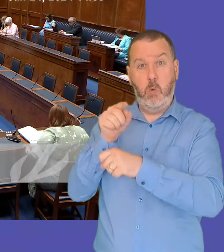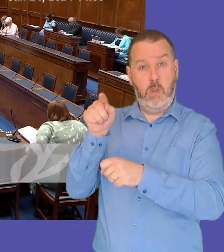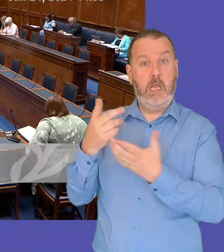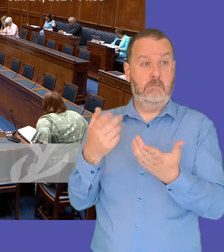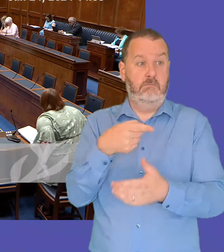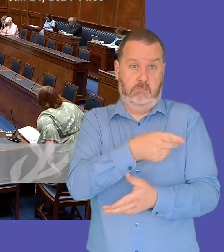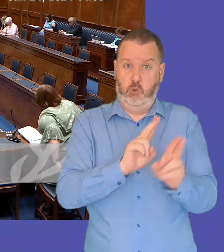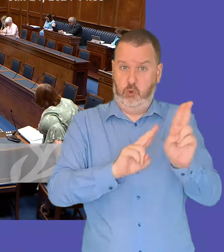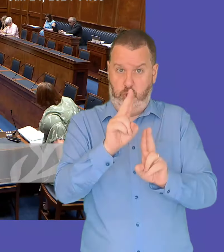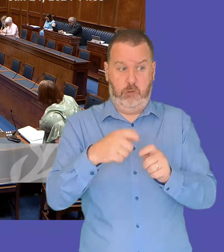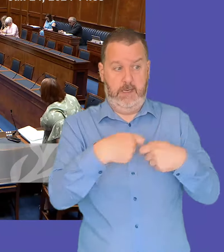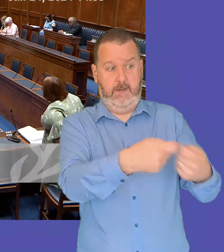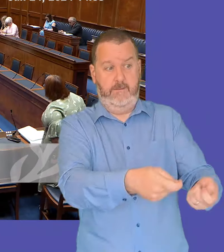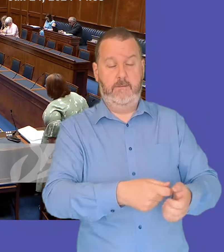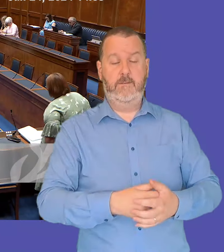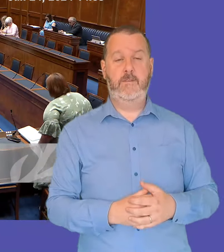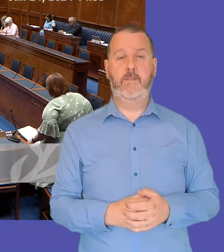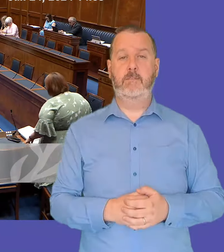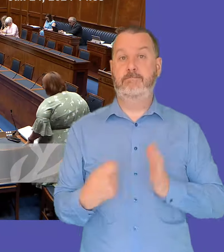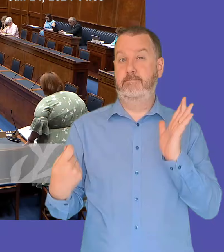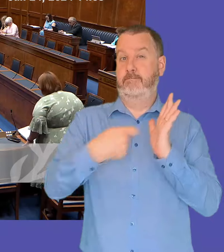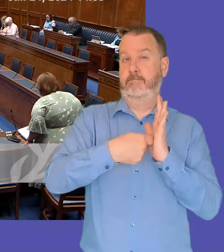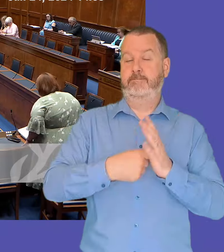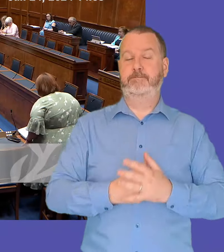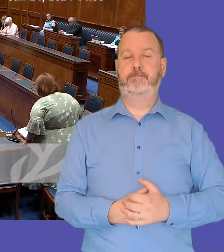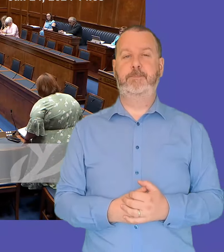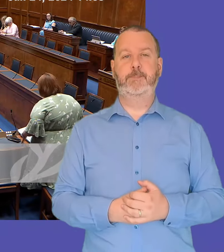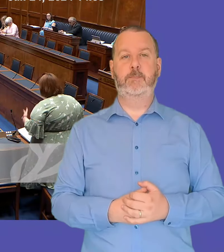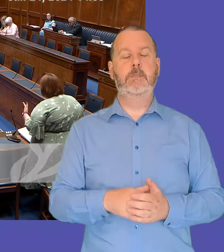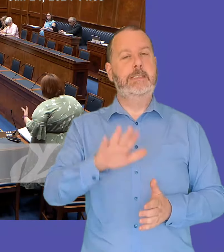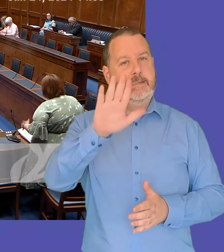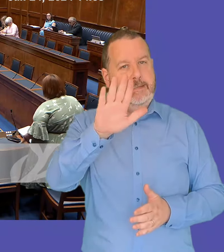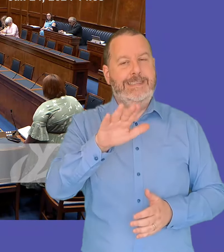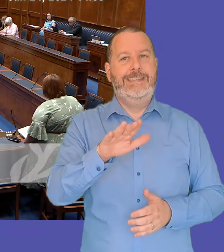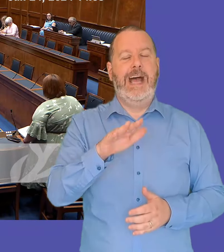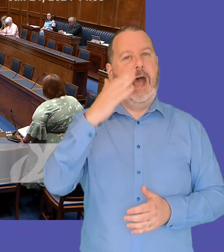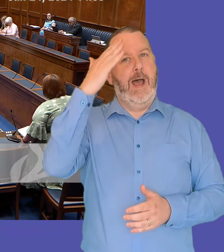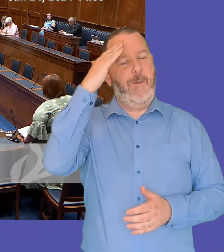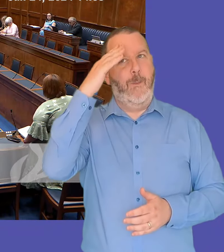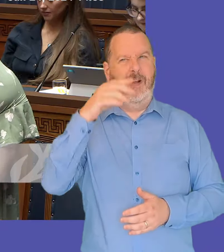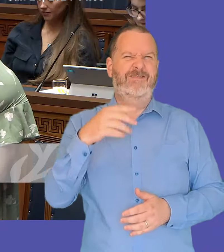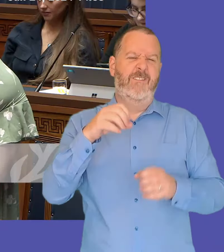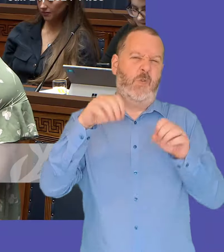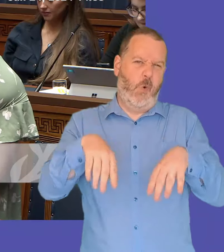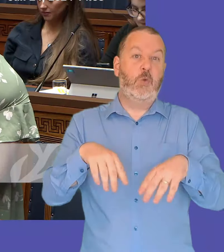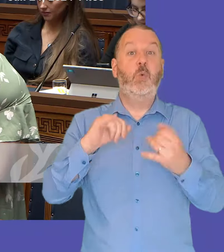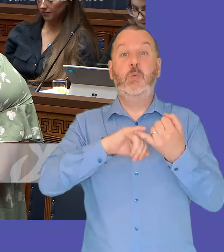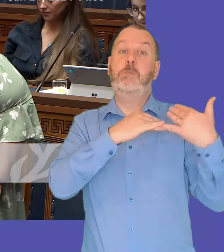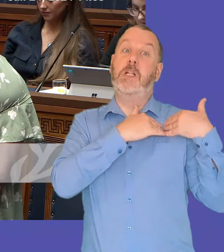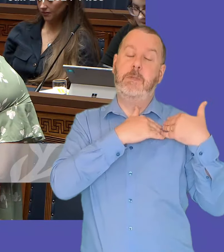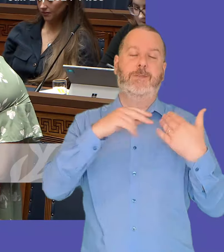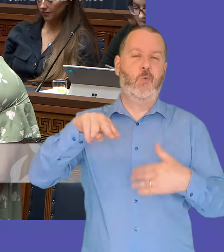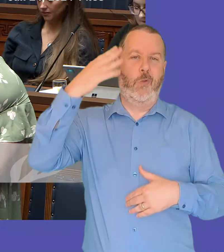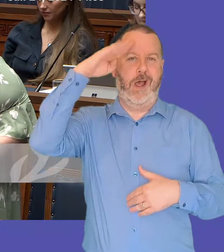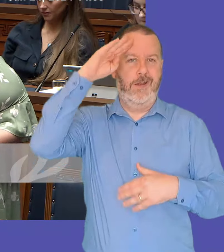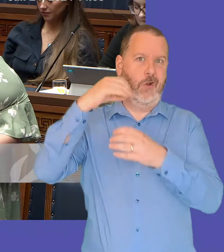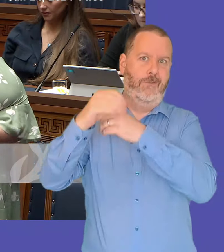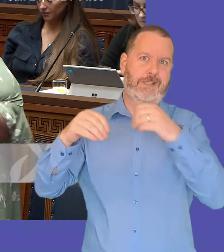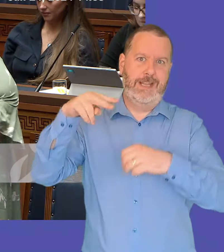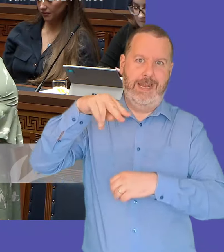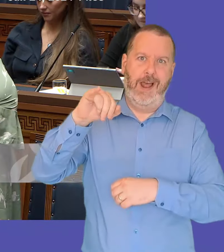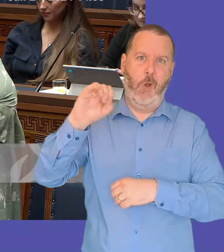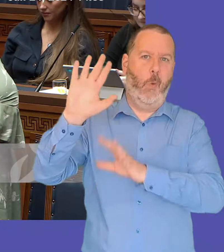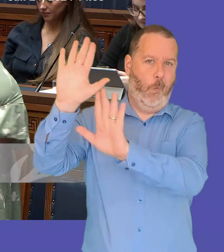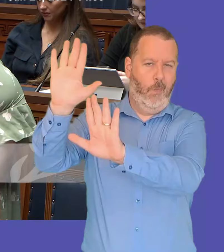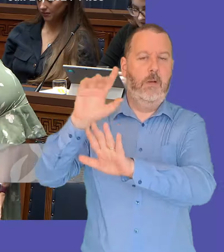sean mothall for supplementary yeah and that was within with indulgence i know it's obviously the northern ireland office but would the minister the first minister commit